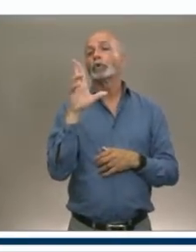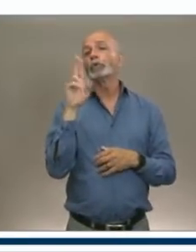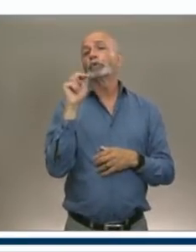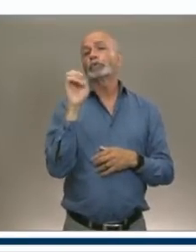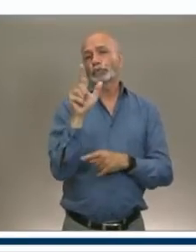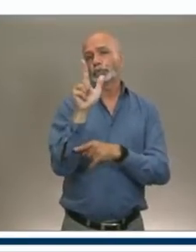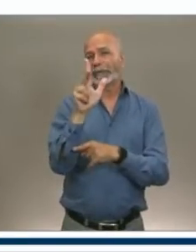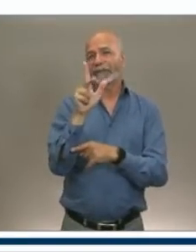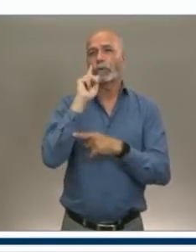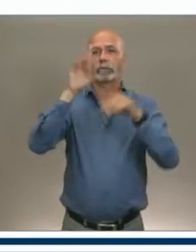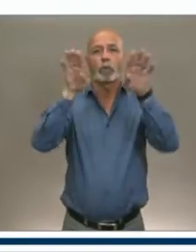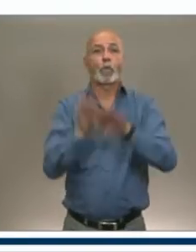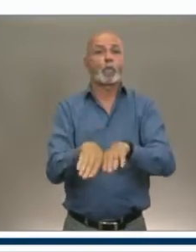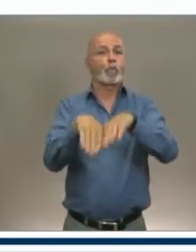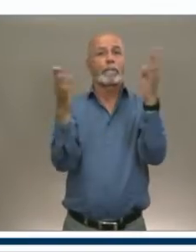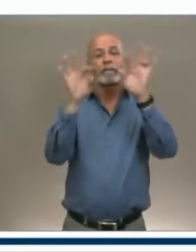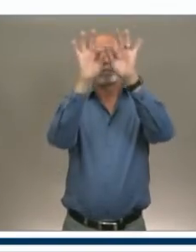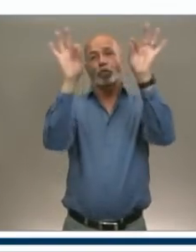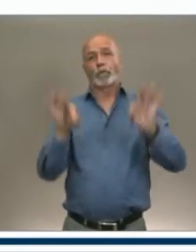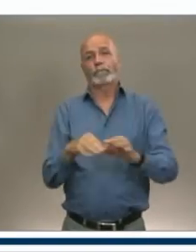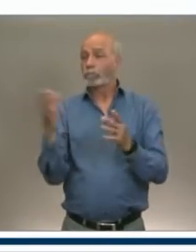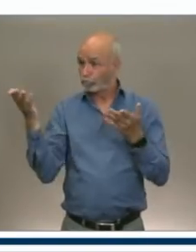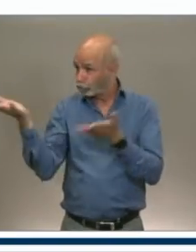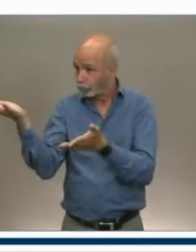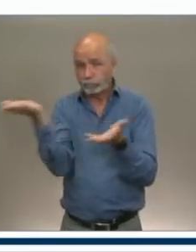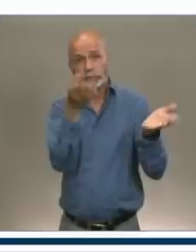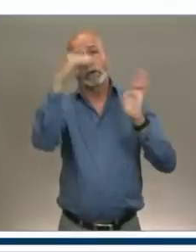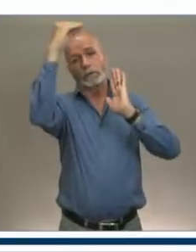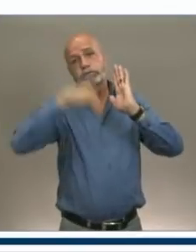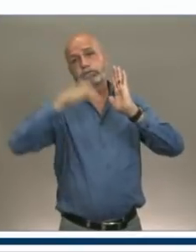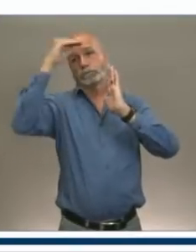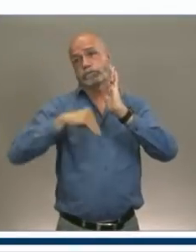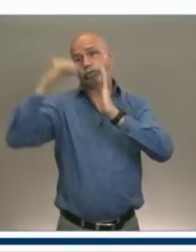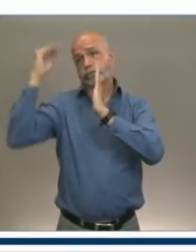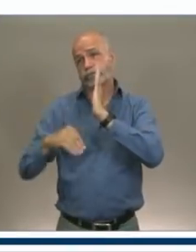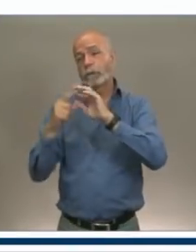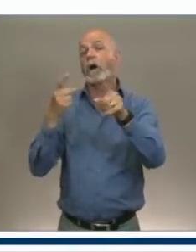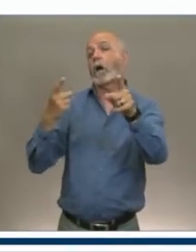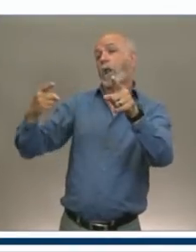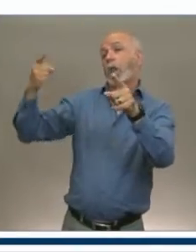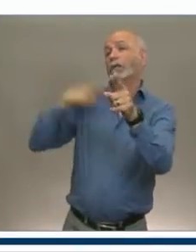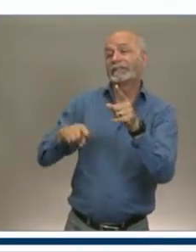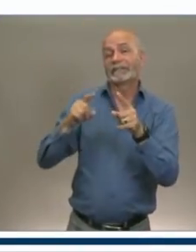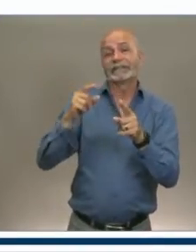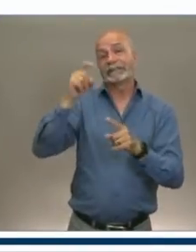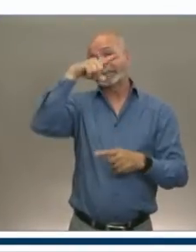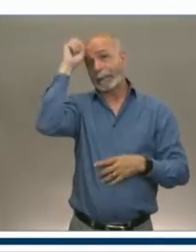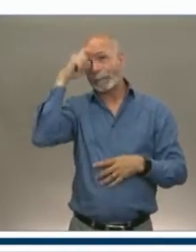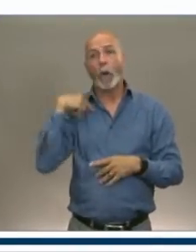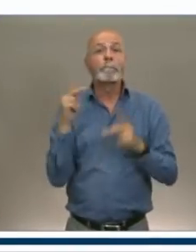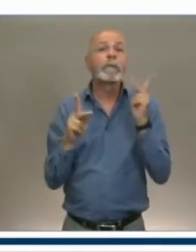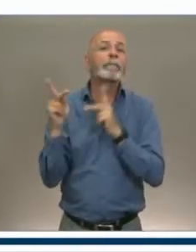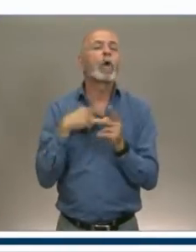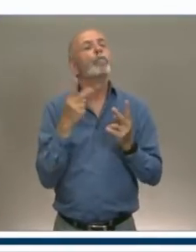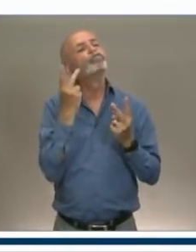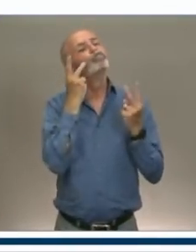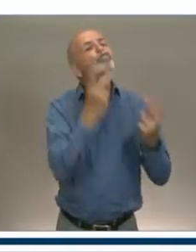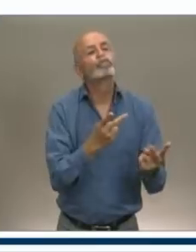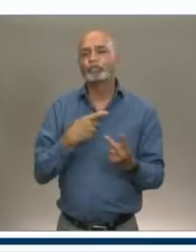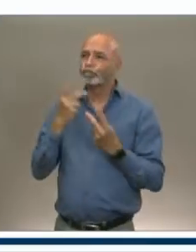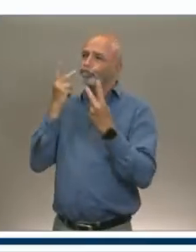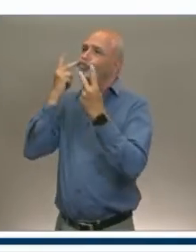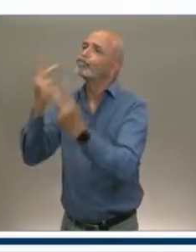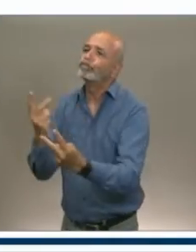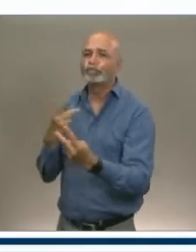Last summer, many Nova Scotians took the opportunity to rediscover Nova Scotia and travel. Support from Nova